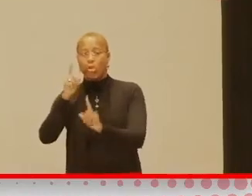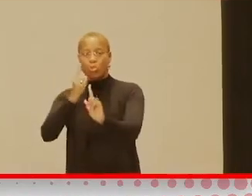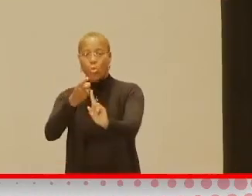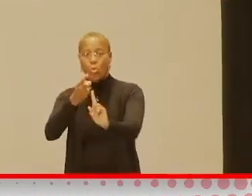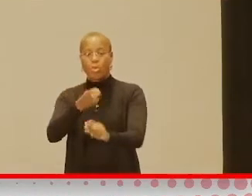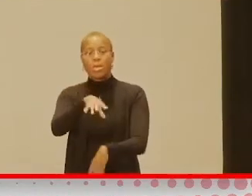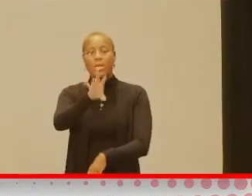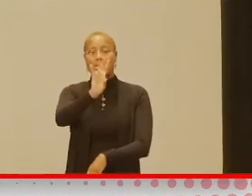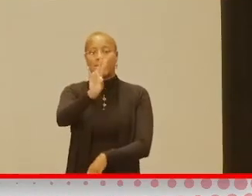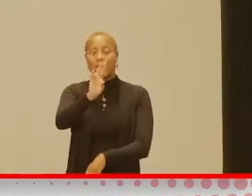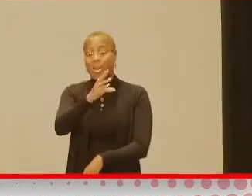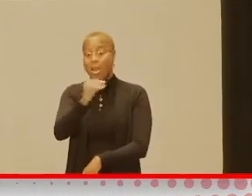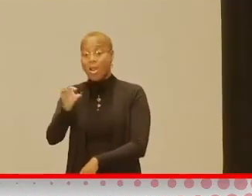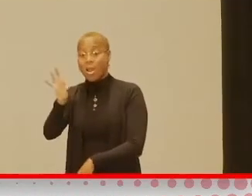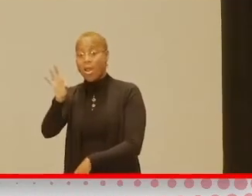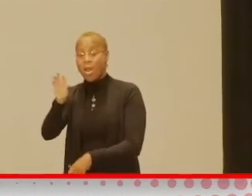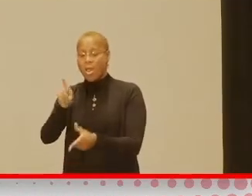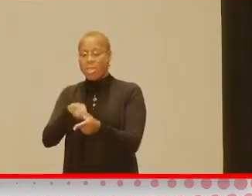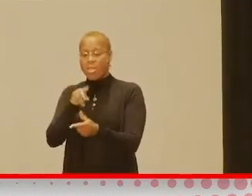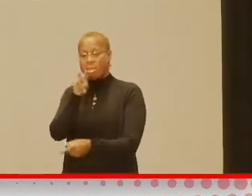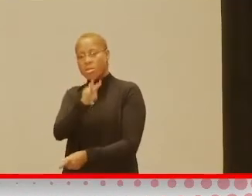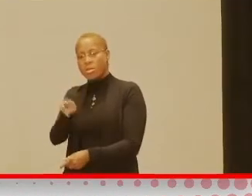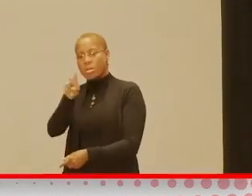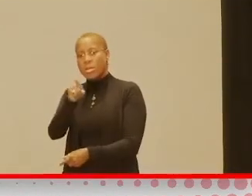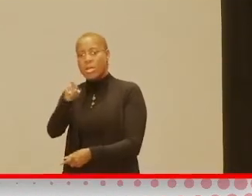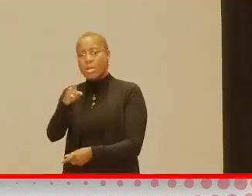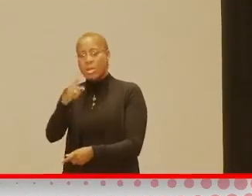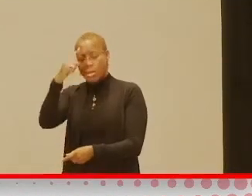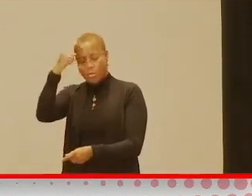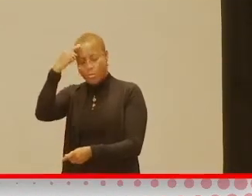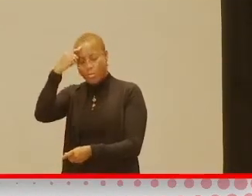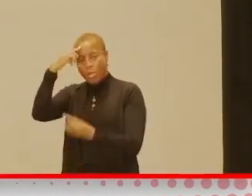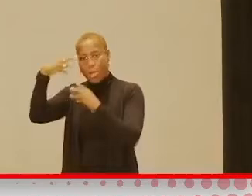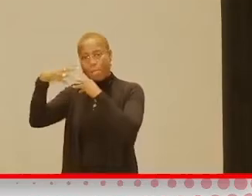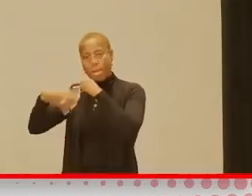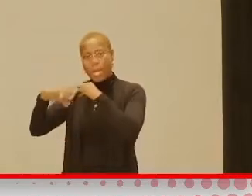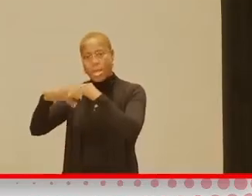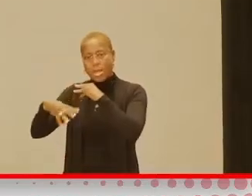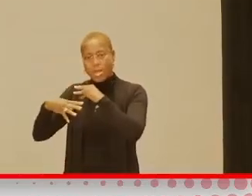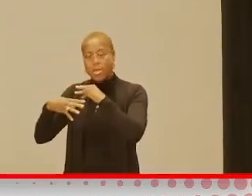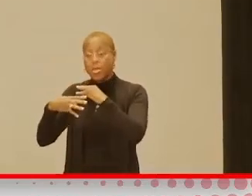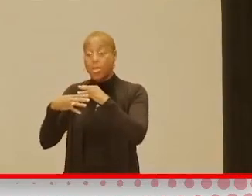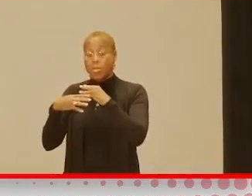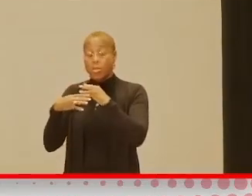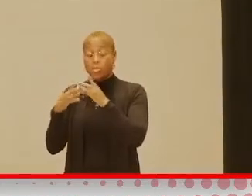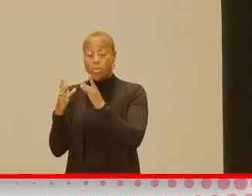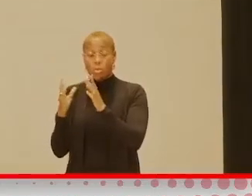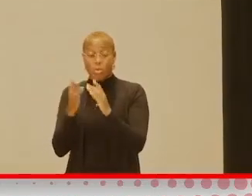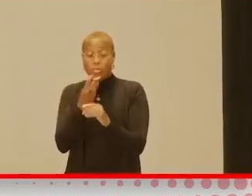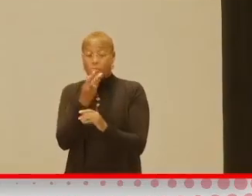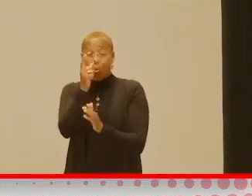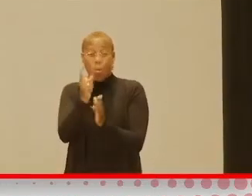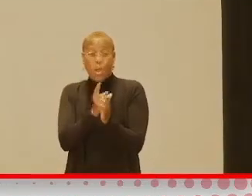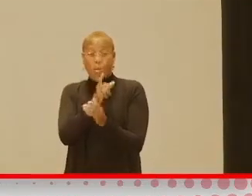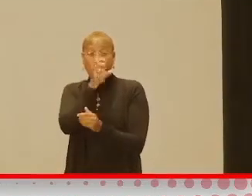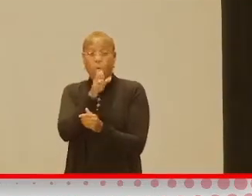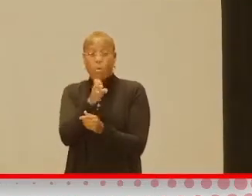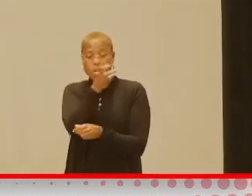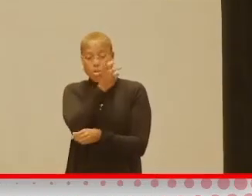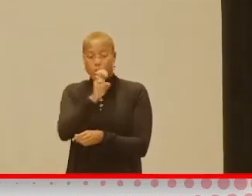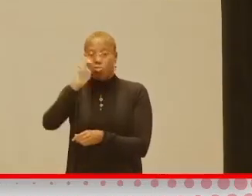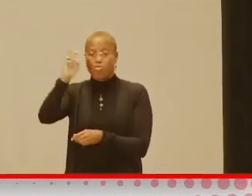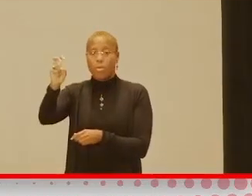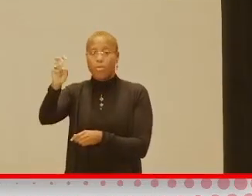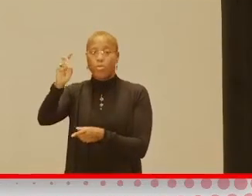And they discovered that he had had a brain bleed. So when he was just a few hours old, he was transported